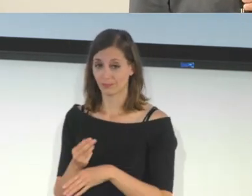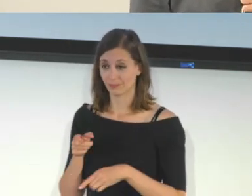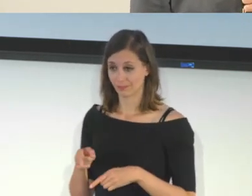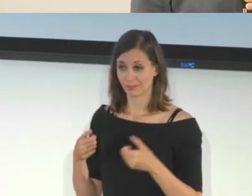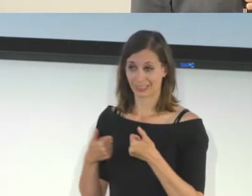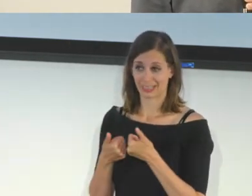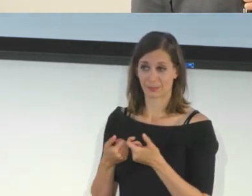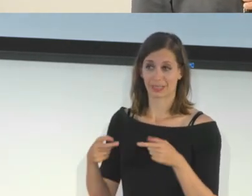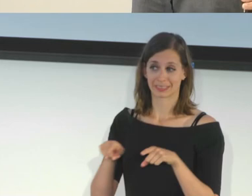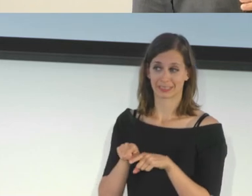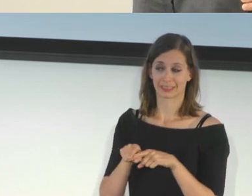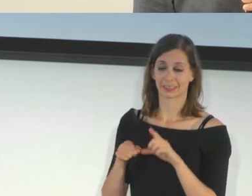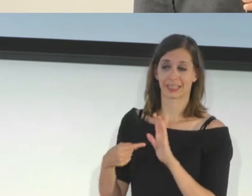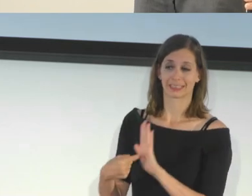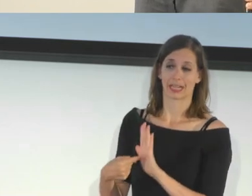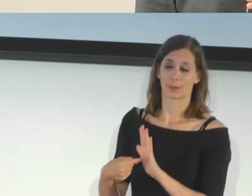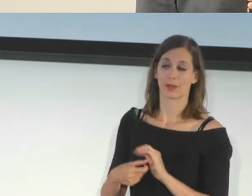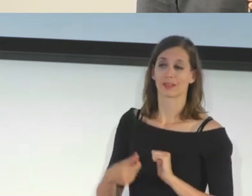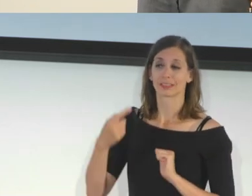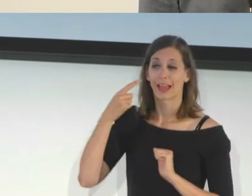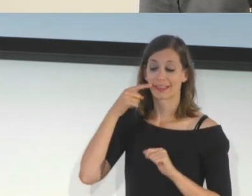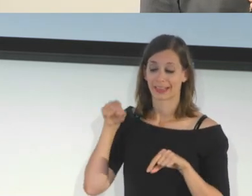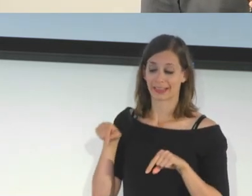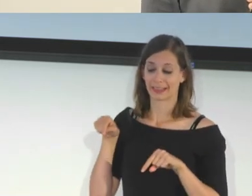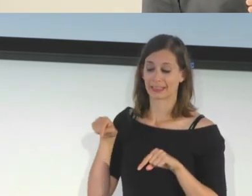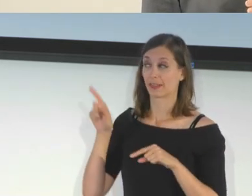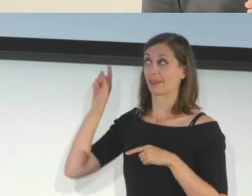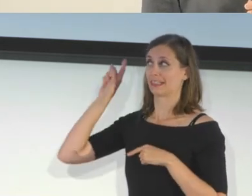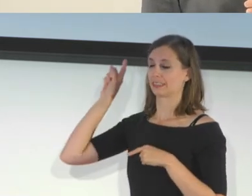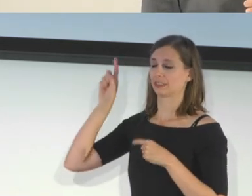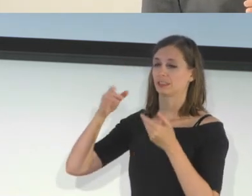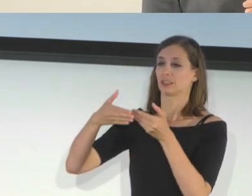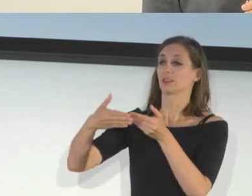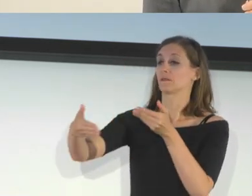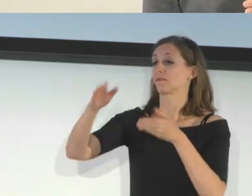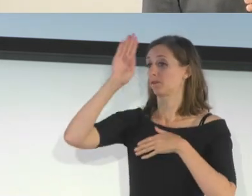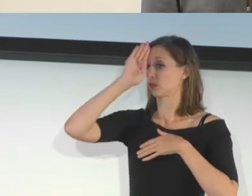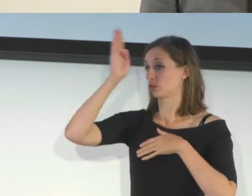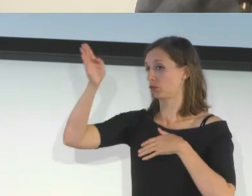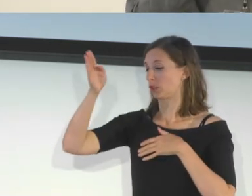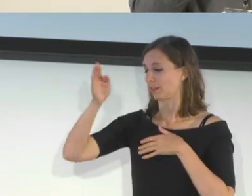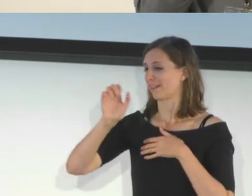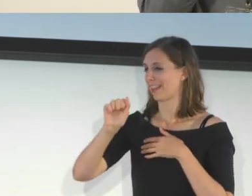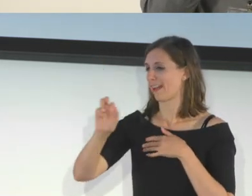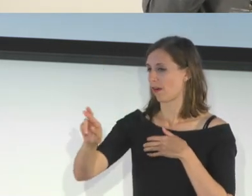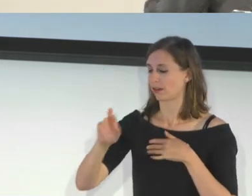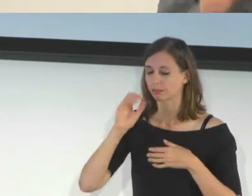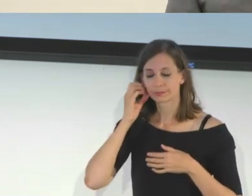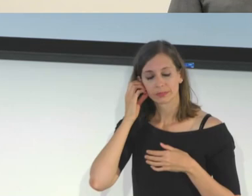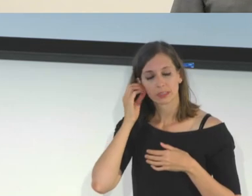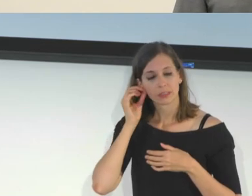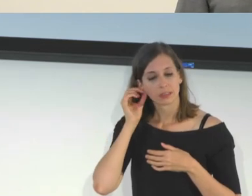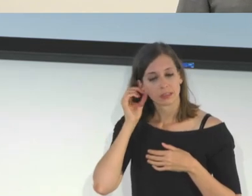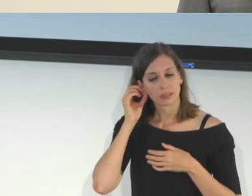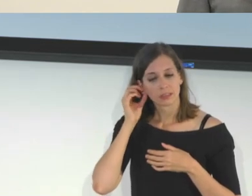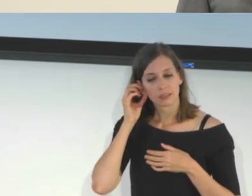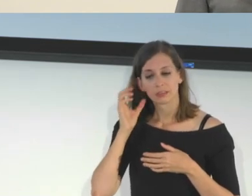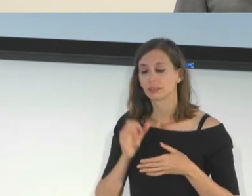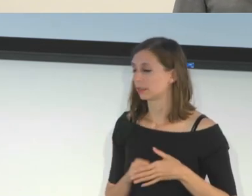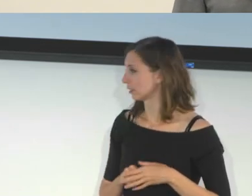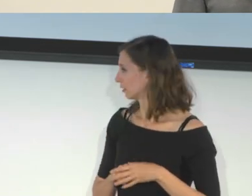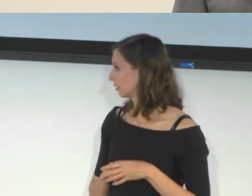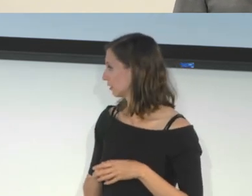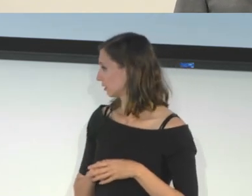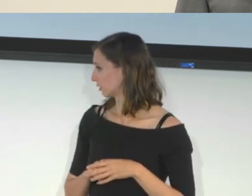what's coming for AR. This is only the beginning, but yeah. AR and VR. AR and also we just